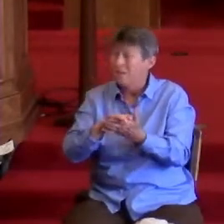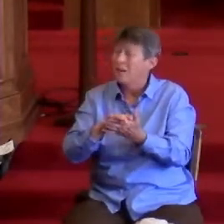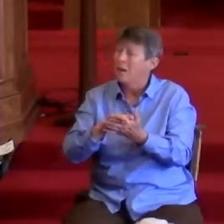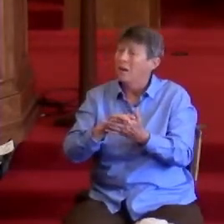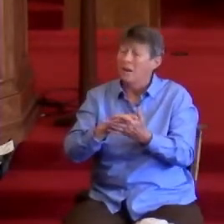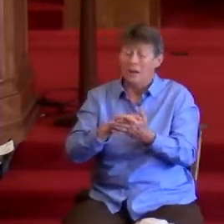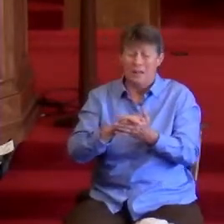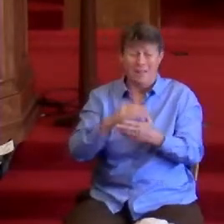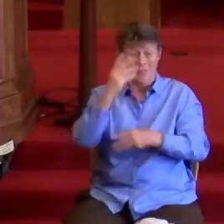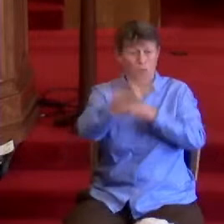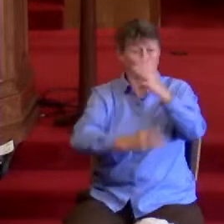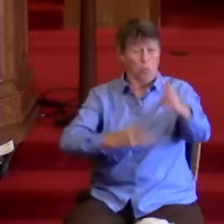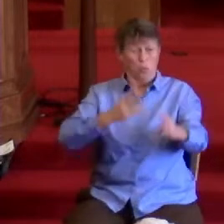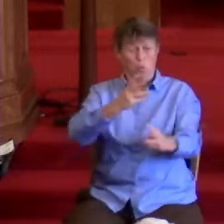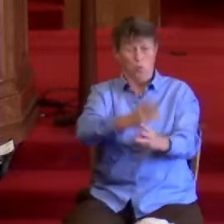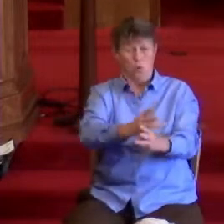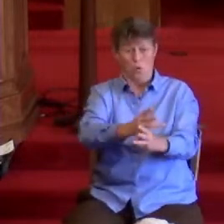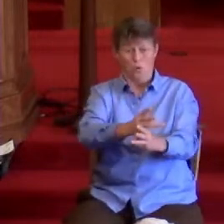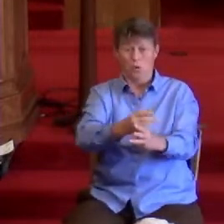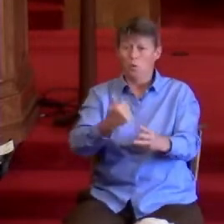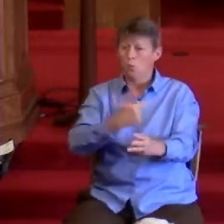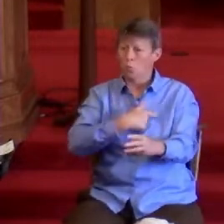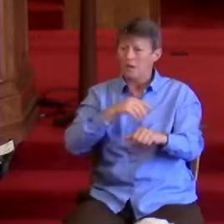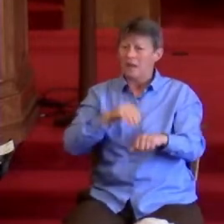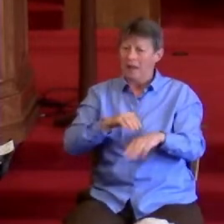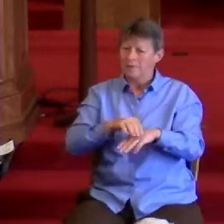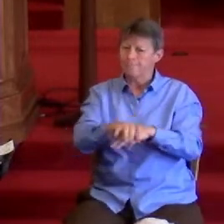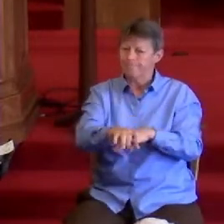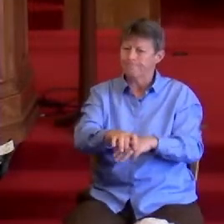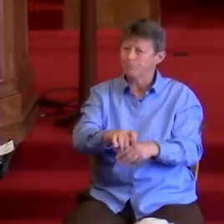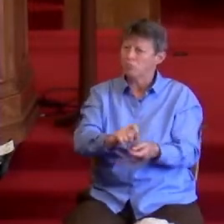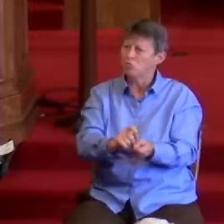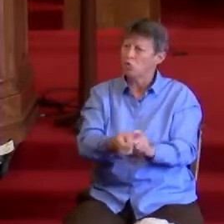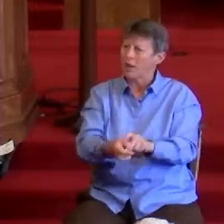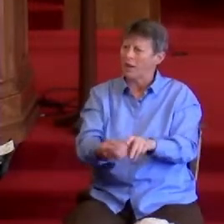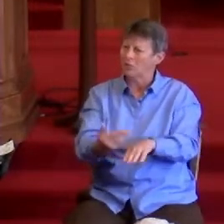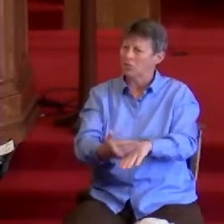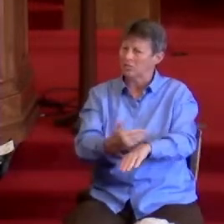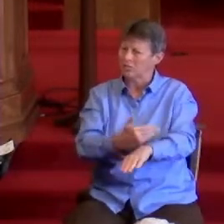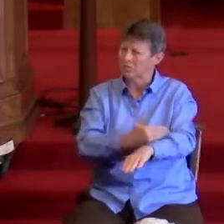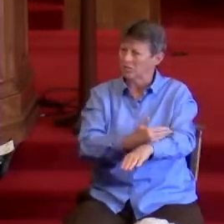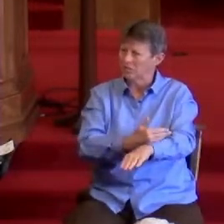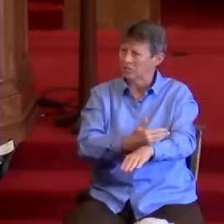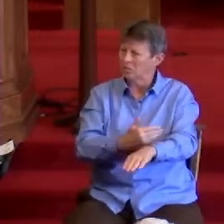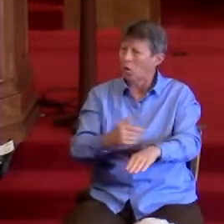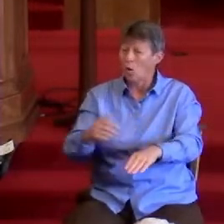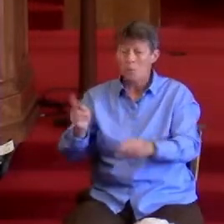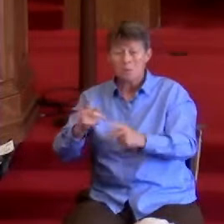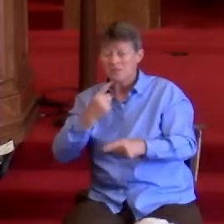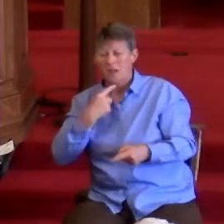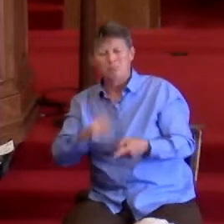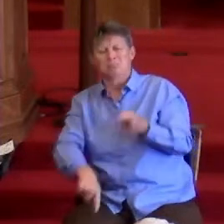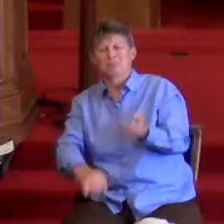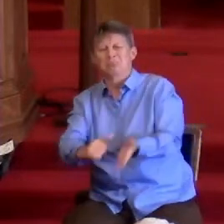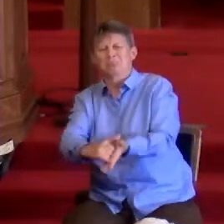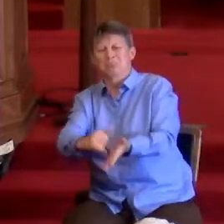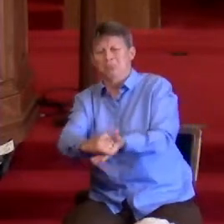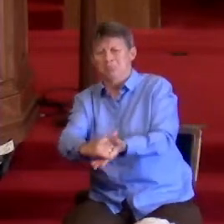difference in this world so that we can do what others claim cannot be done.